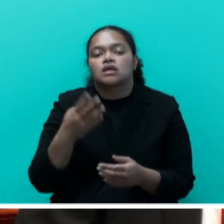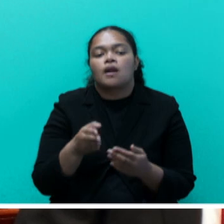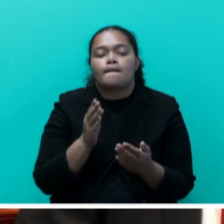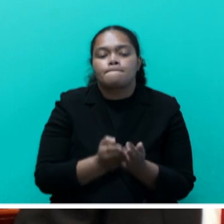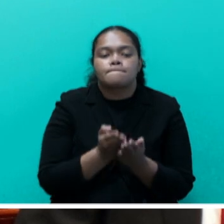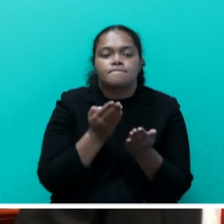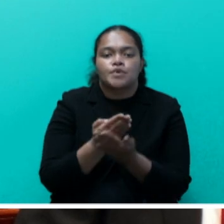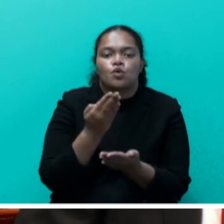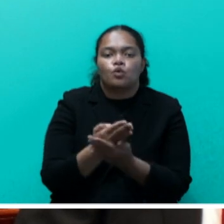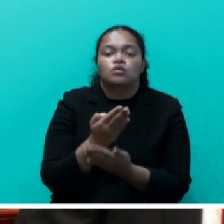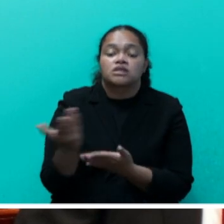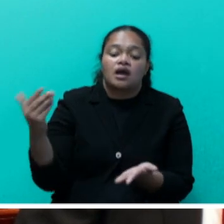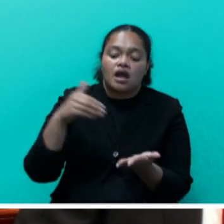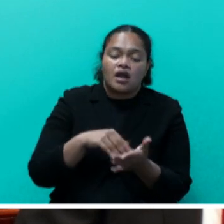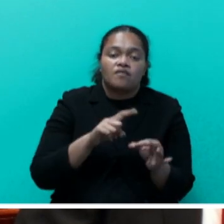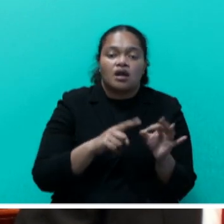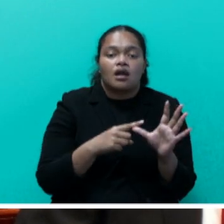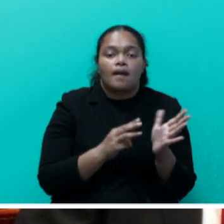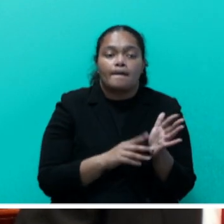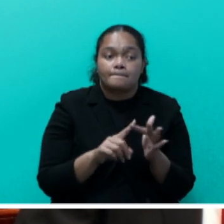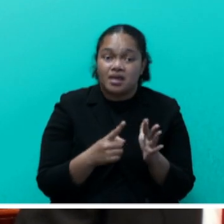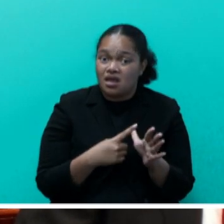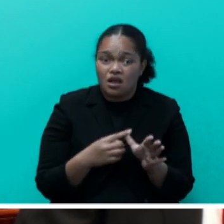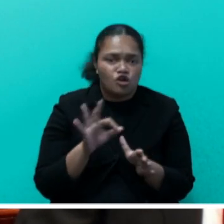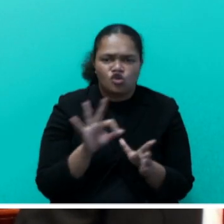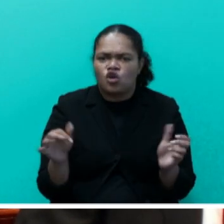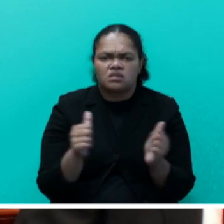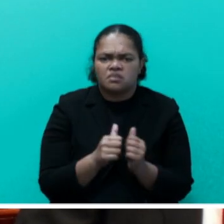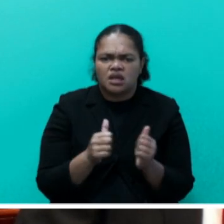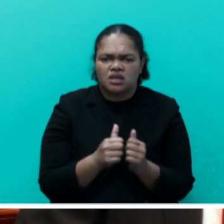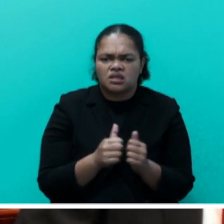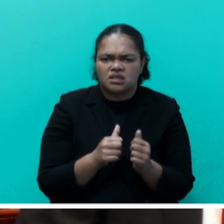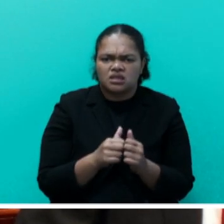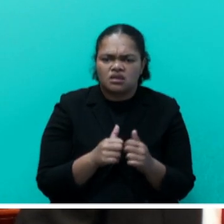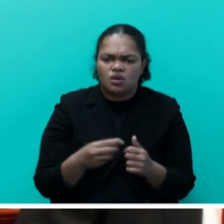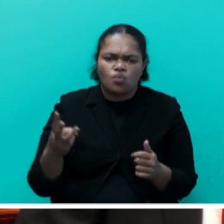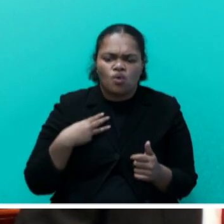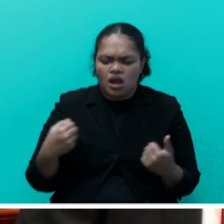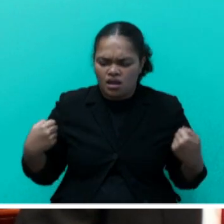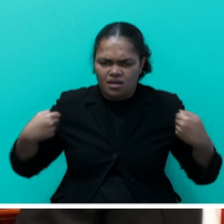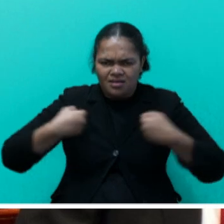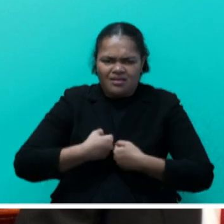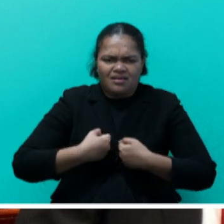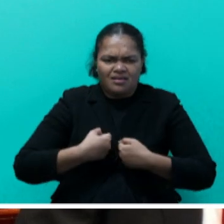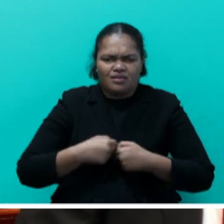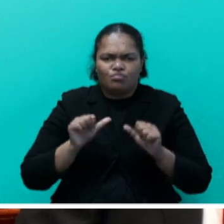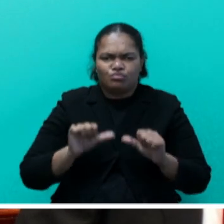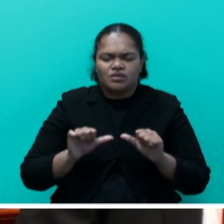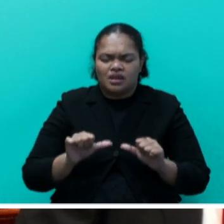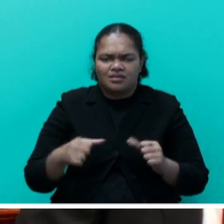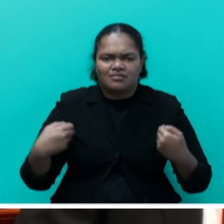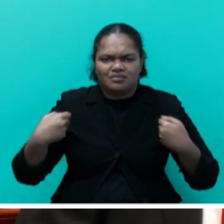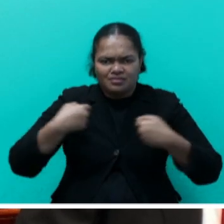Gamera and not many were wearing those flag jackets or life jackets. When they were asked, they said,